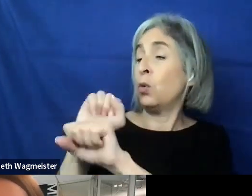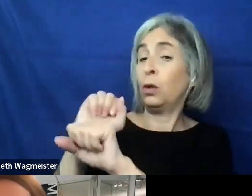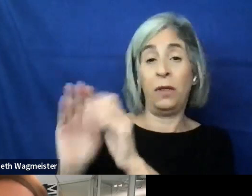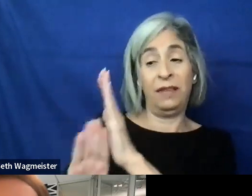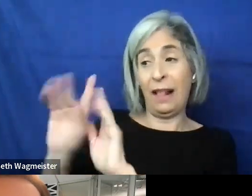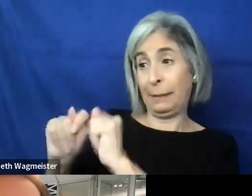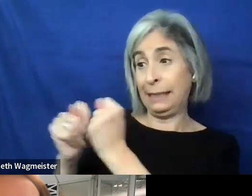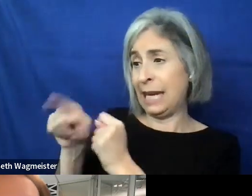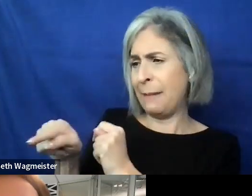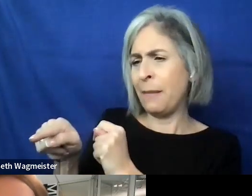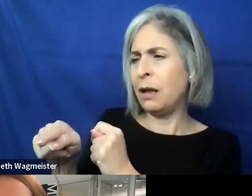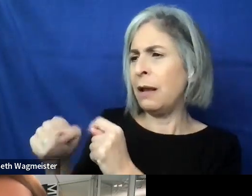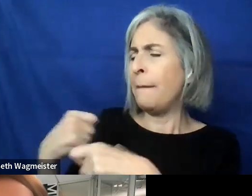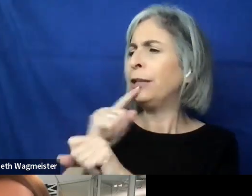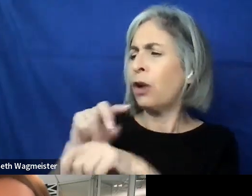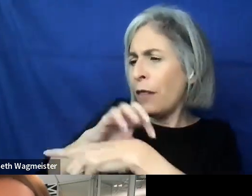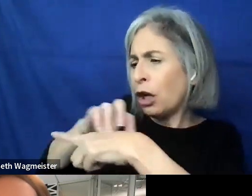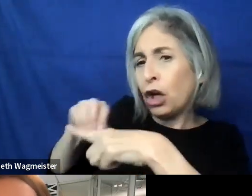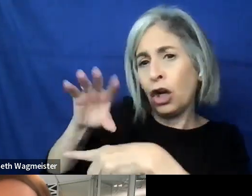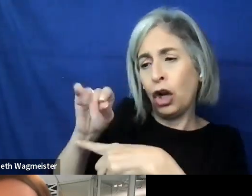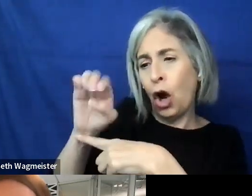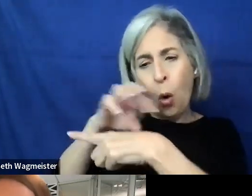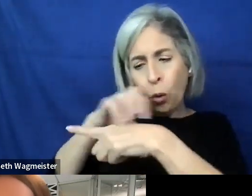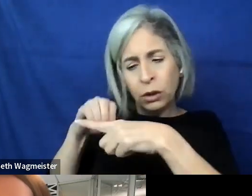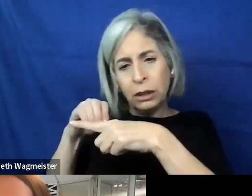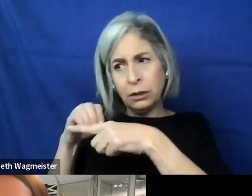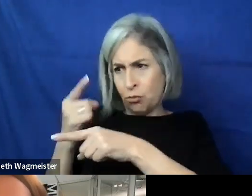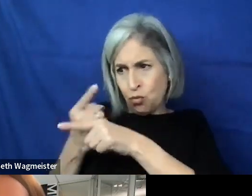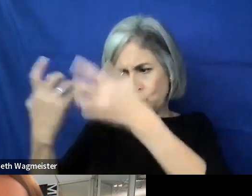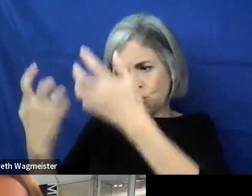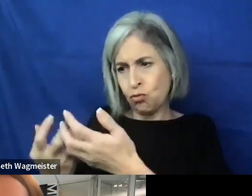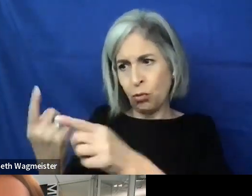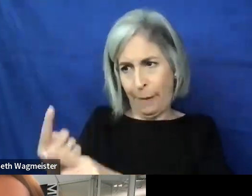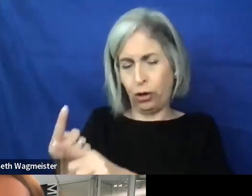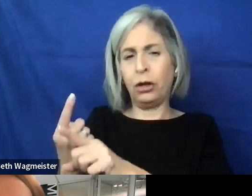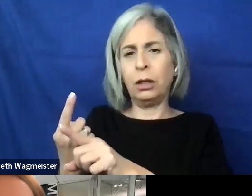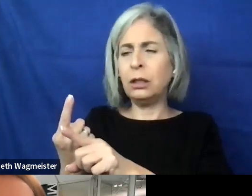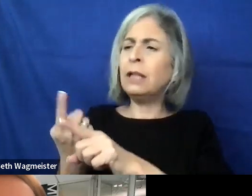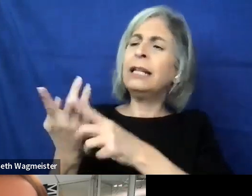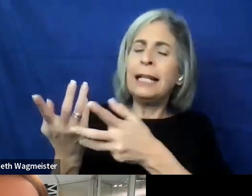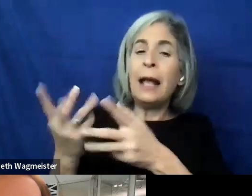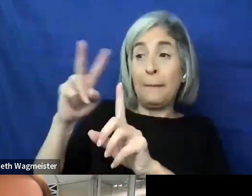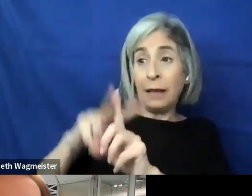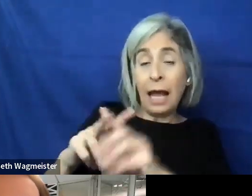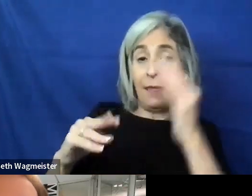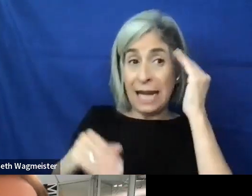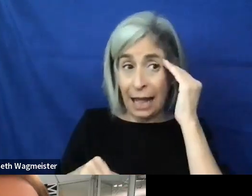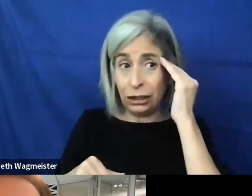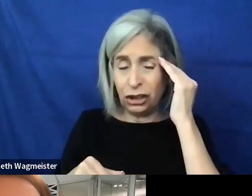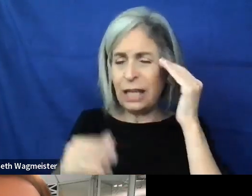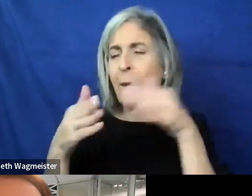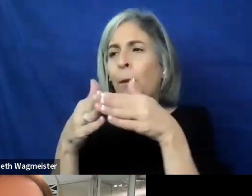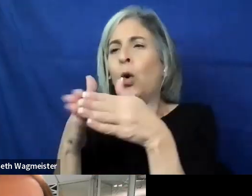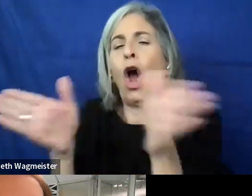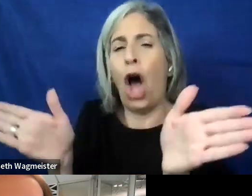to make sure that they're coding in a semantically correct way. So it's working, I suppose, it's applying their knowledge in a more broader